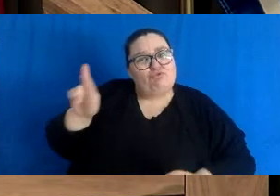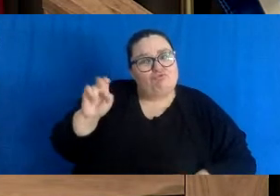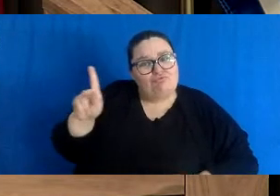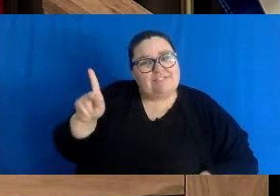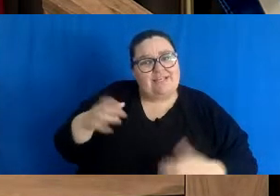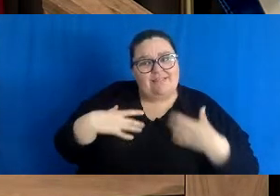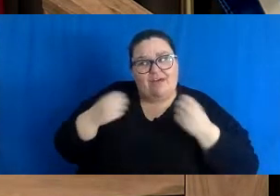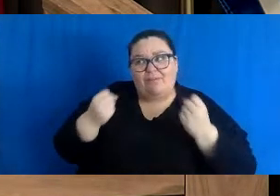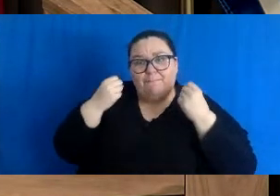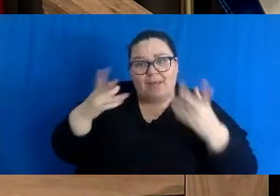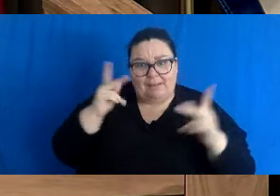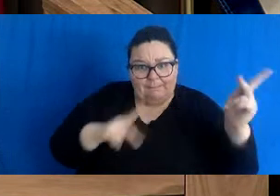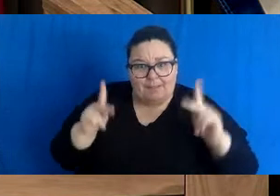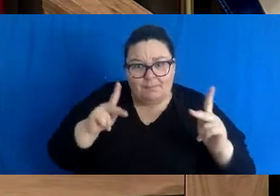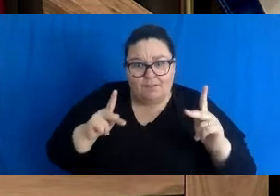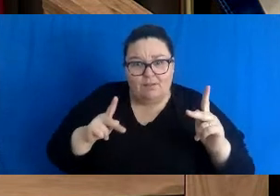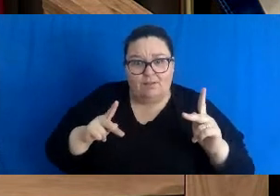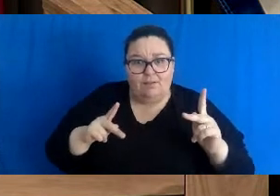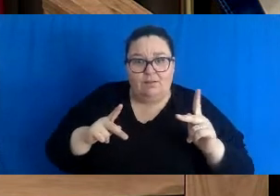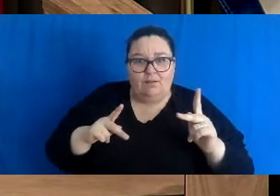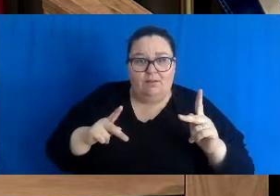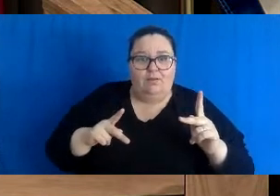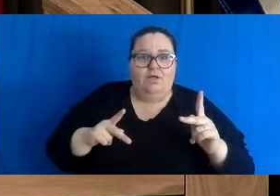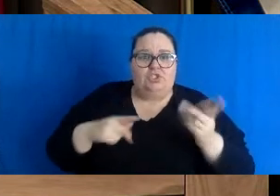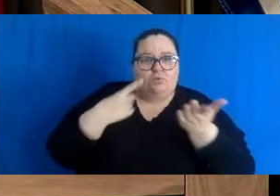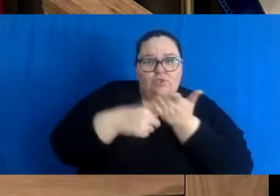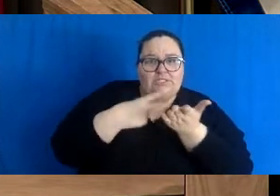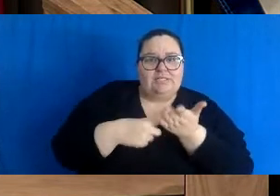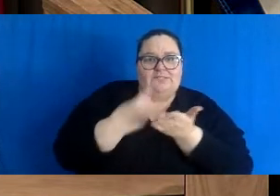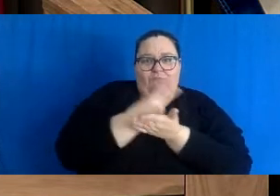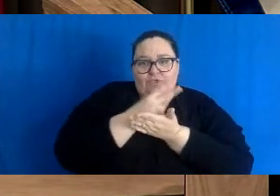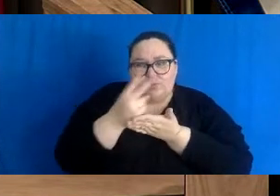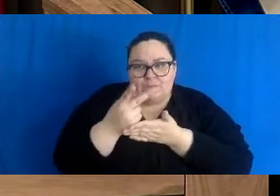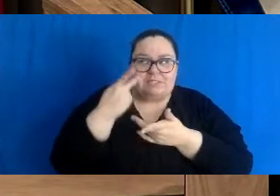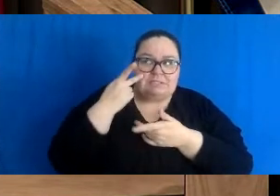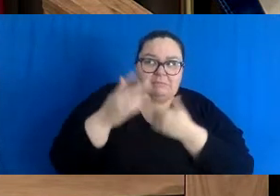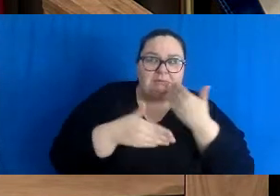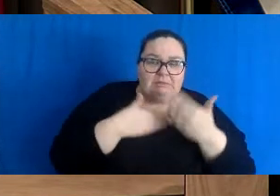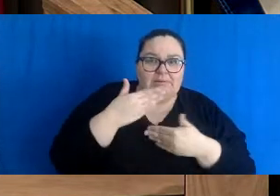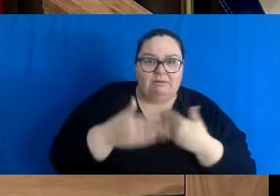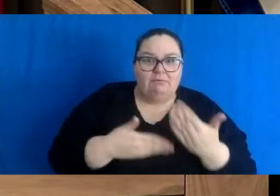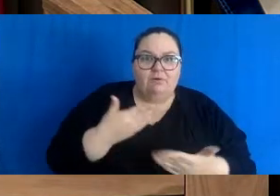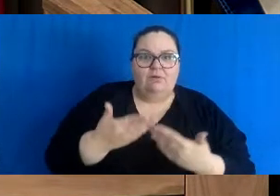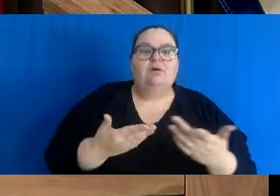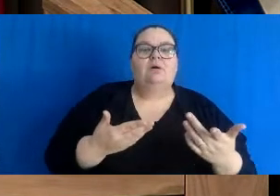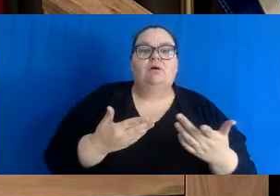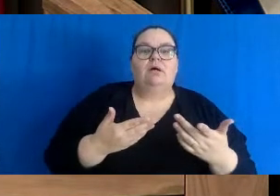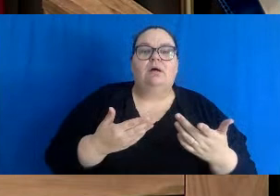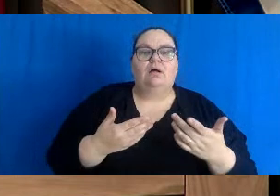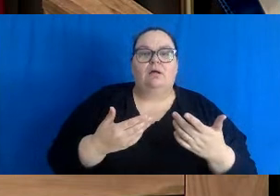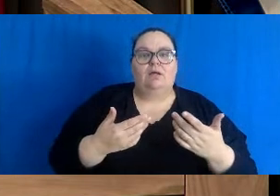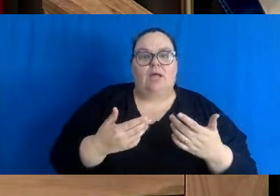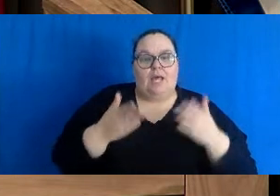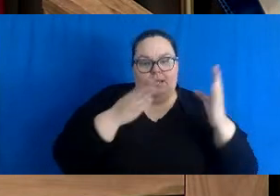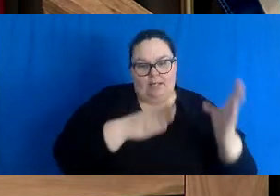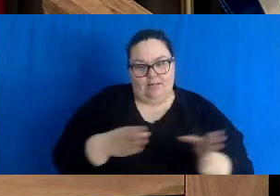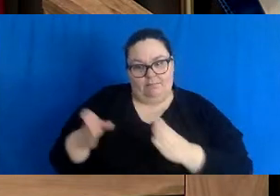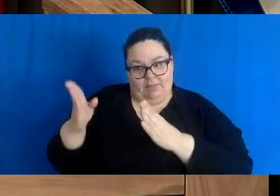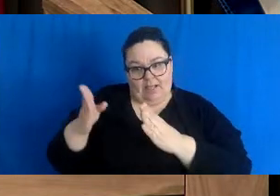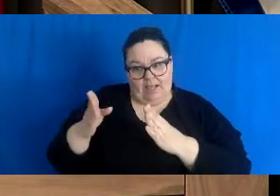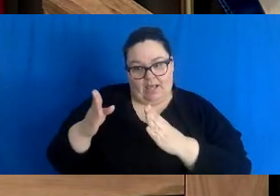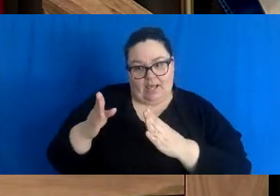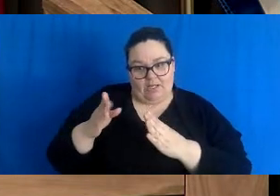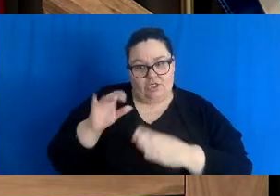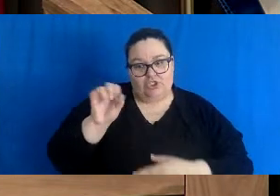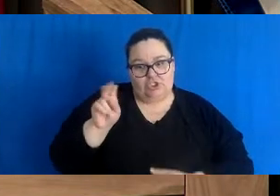So we will be weighing all those issues over this coming two weeks with a whole plan of resuming activities